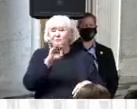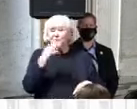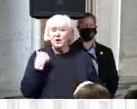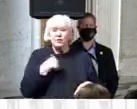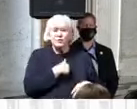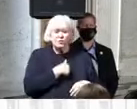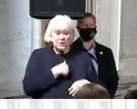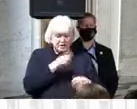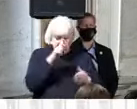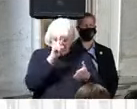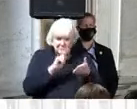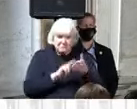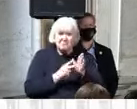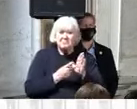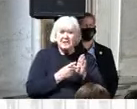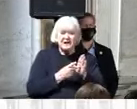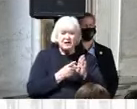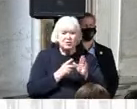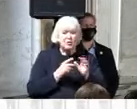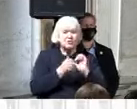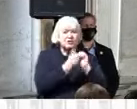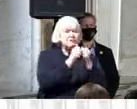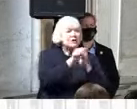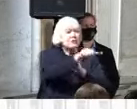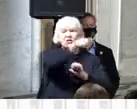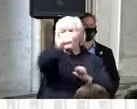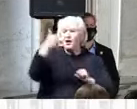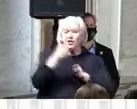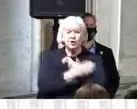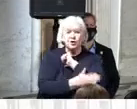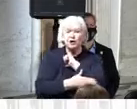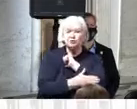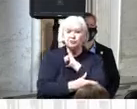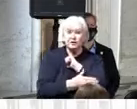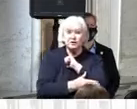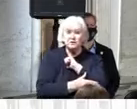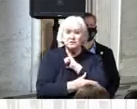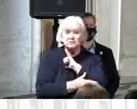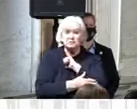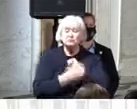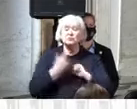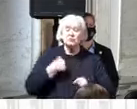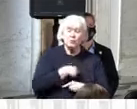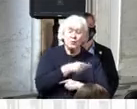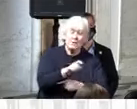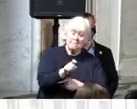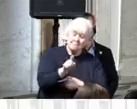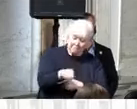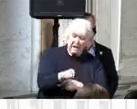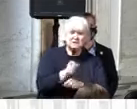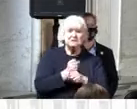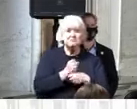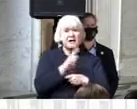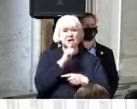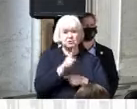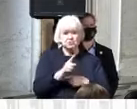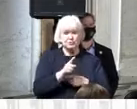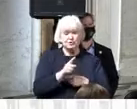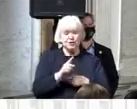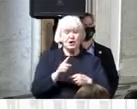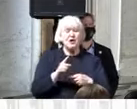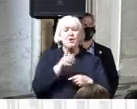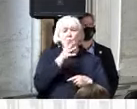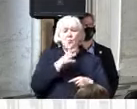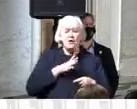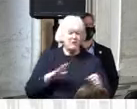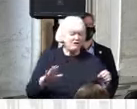compete on a global scale we must ensure the full participation of